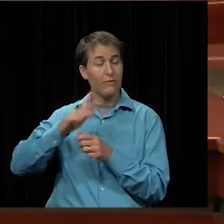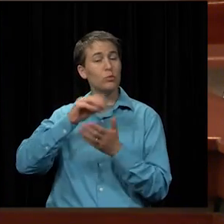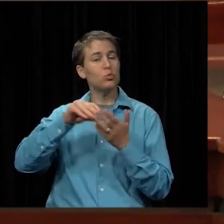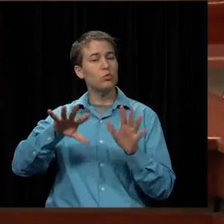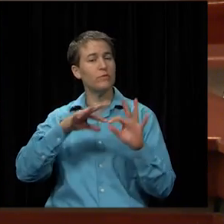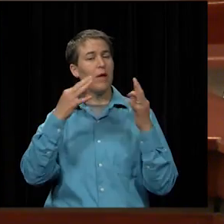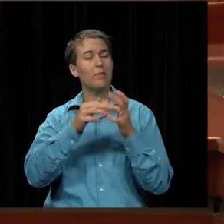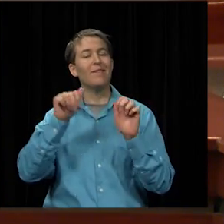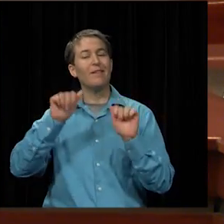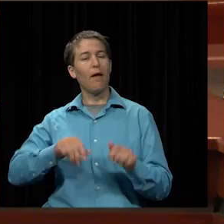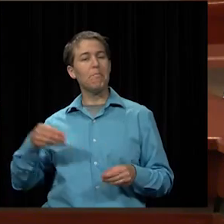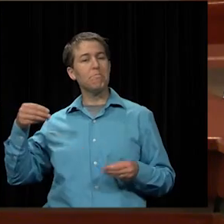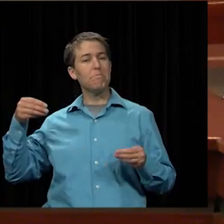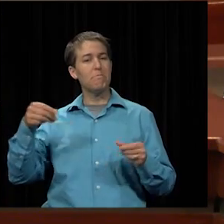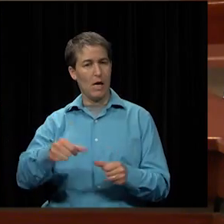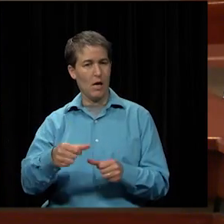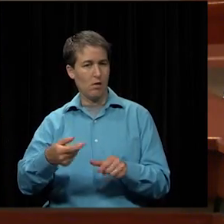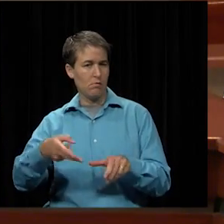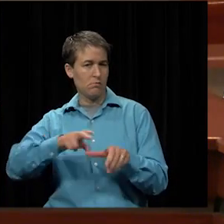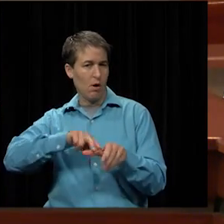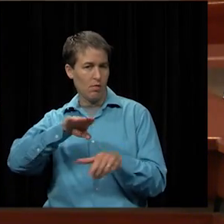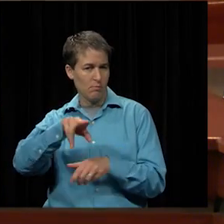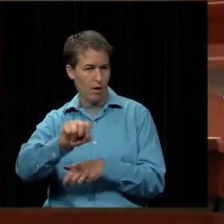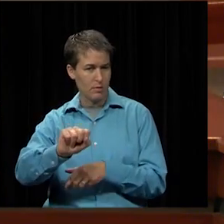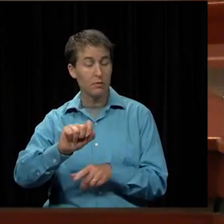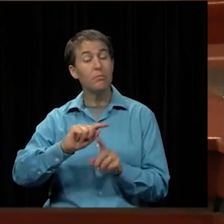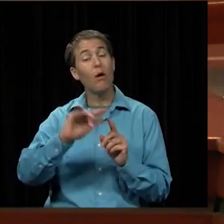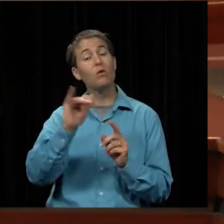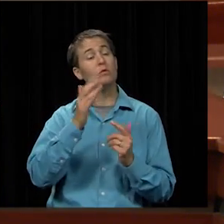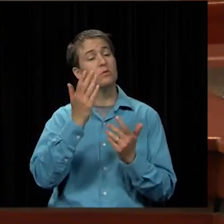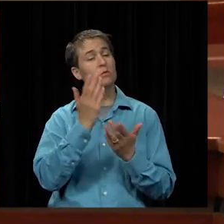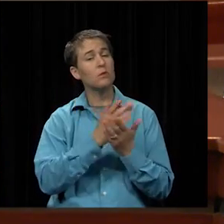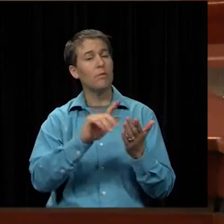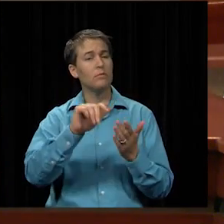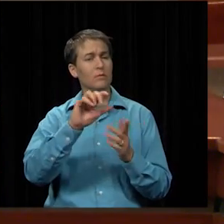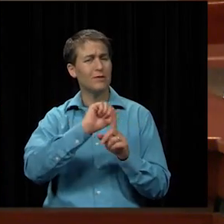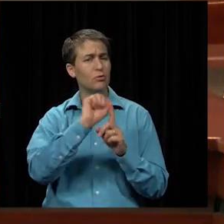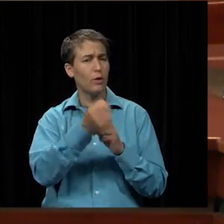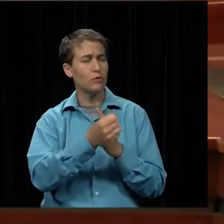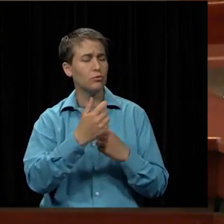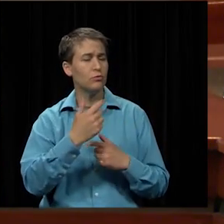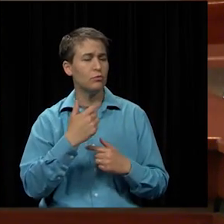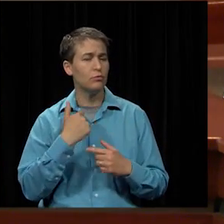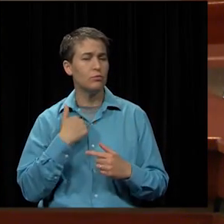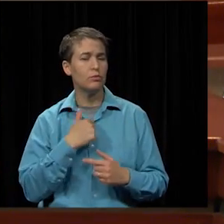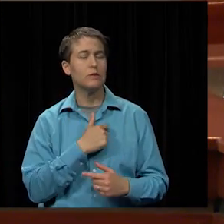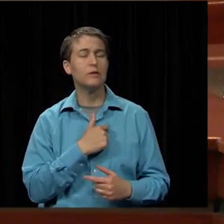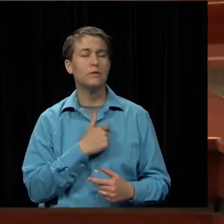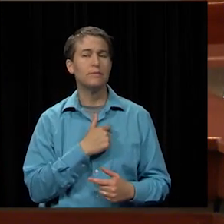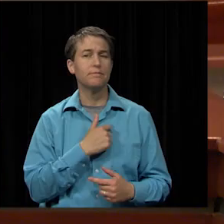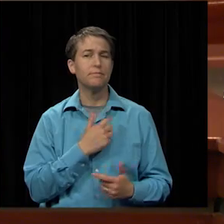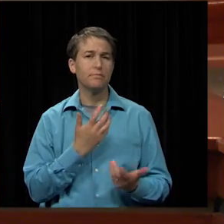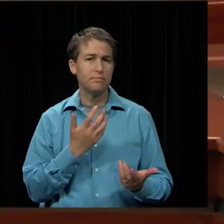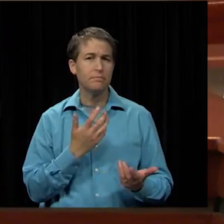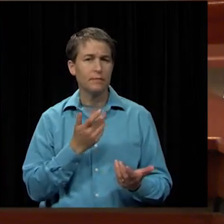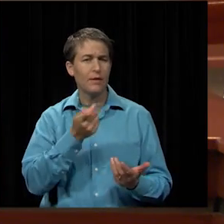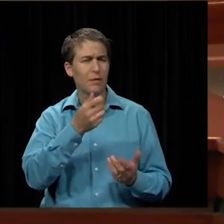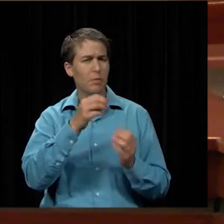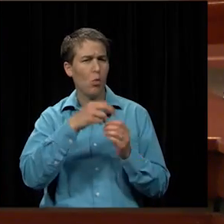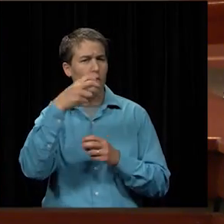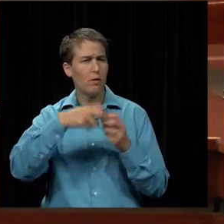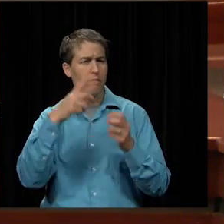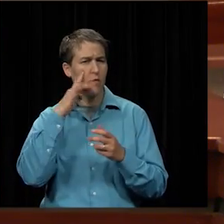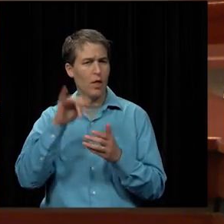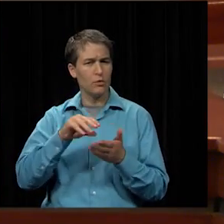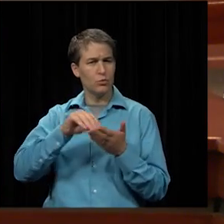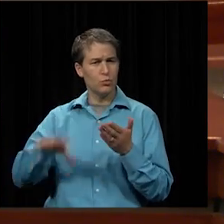to ride the bus but then we also have some other situations that we uh claim are a little bit more difficult for that